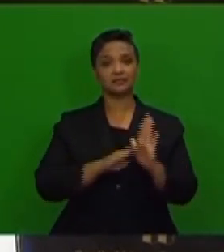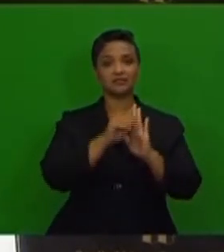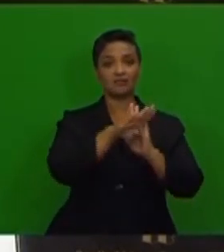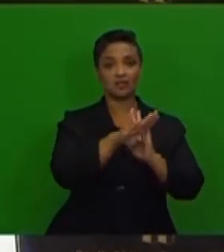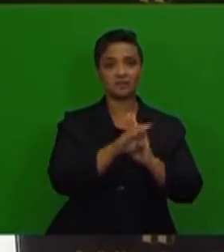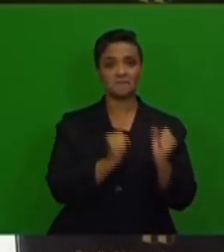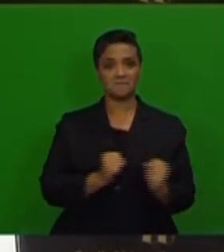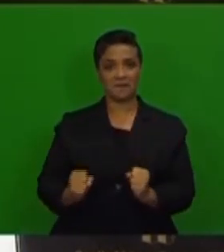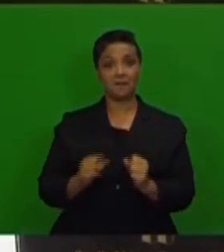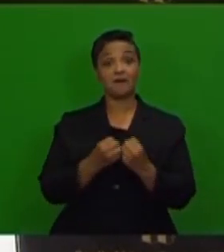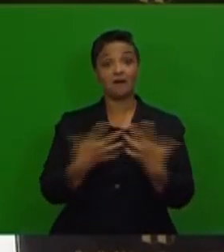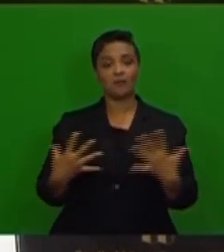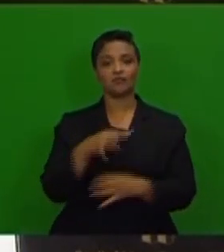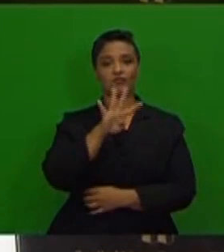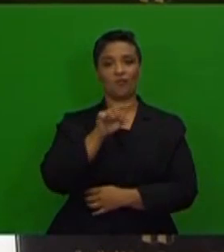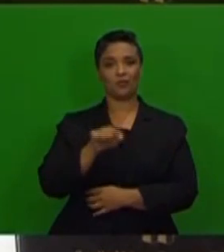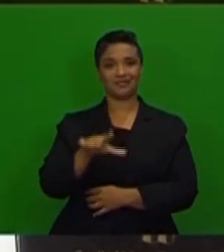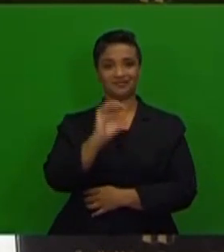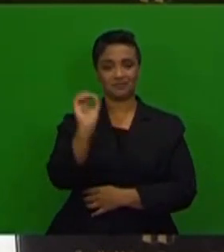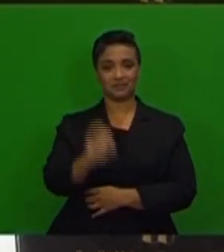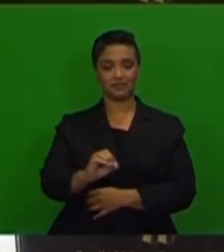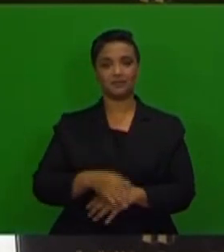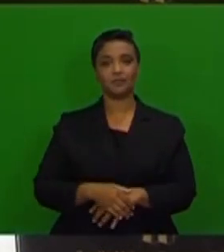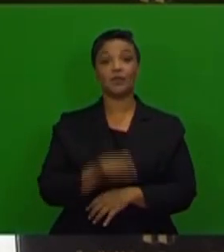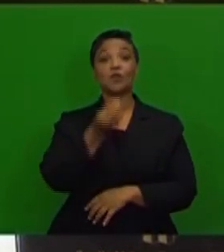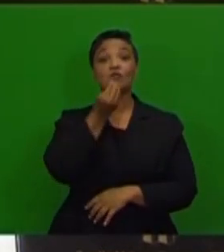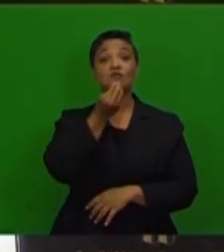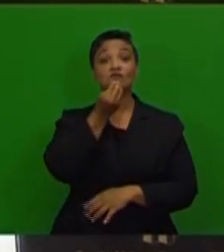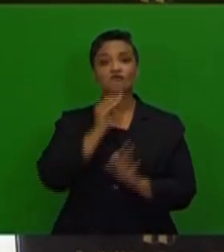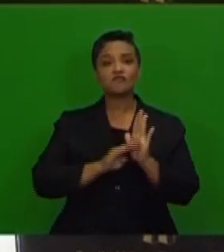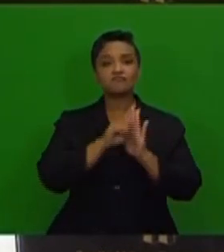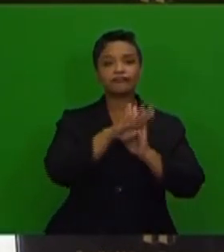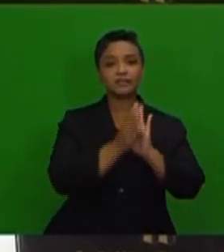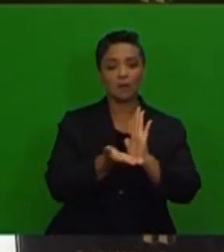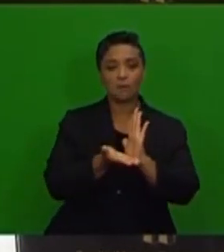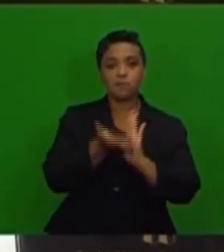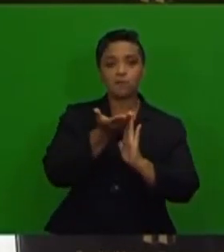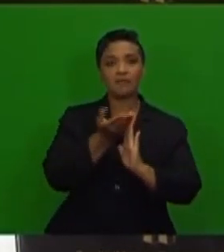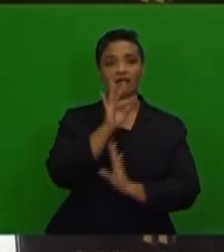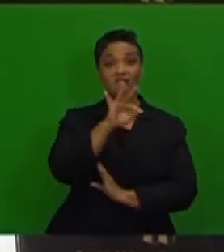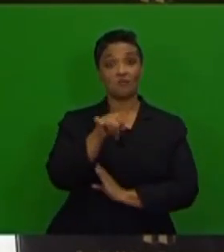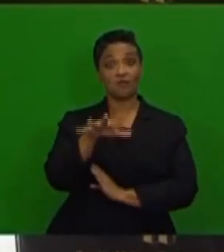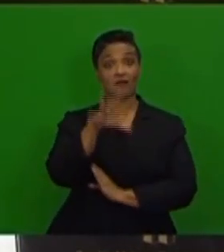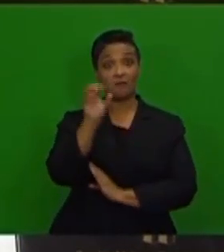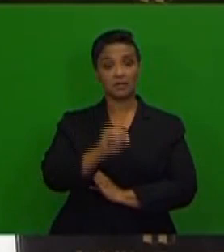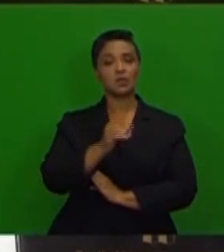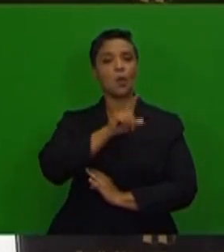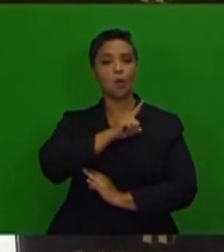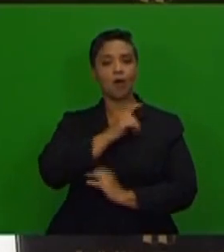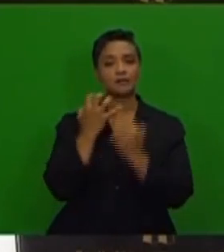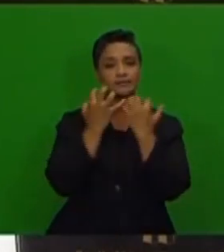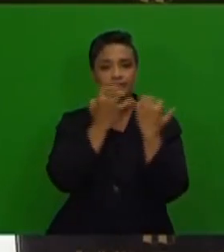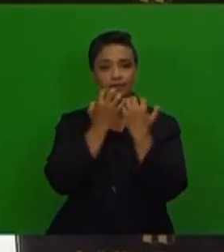.7%. Food price inflation rose to 3.9% due to rising cereal and